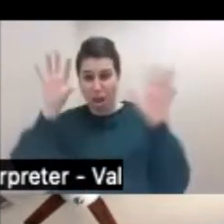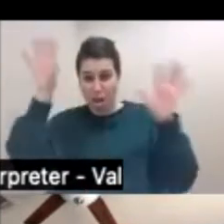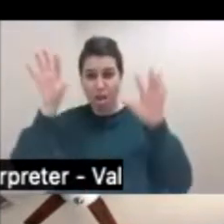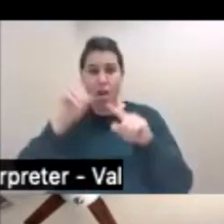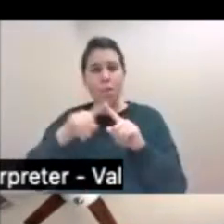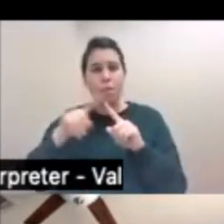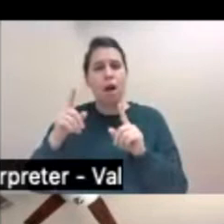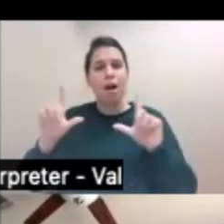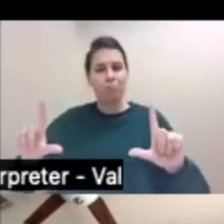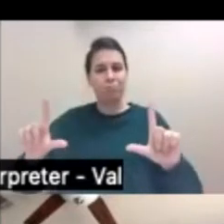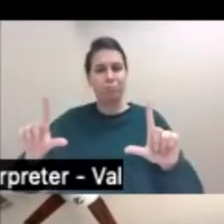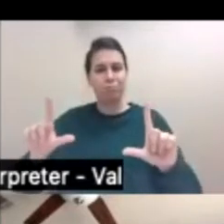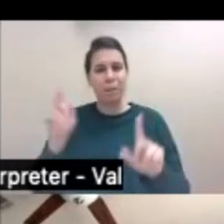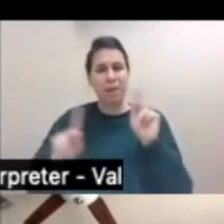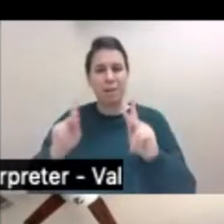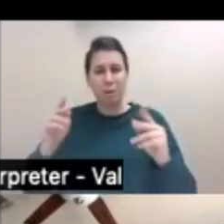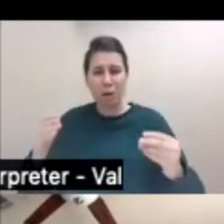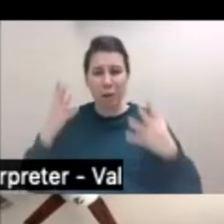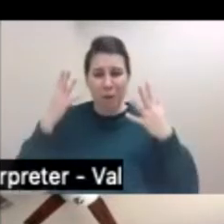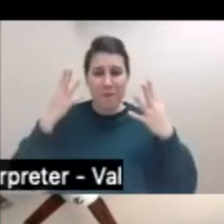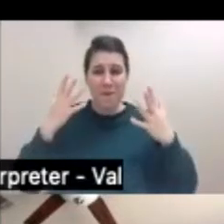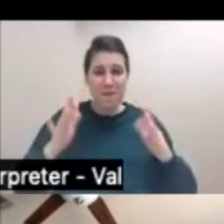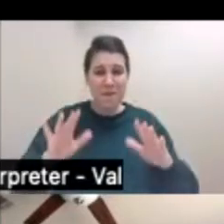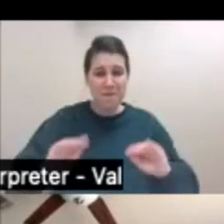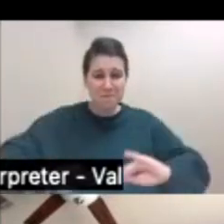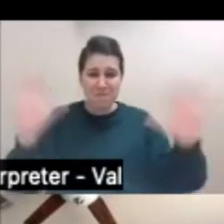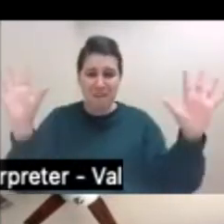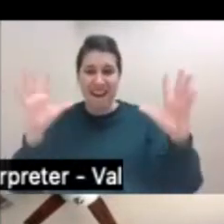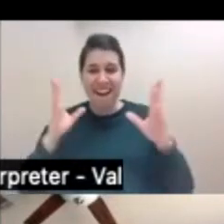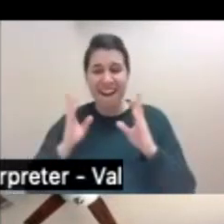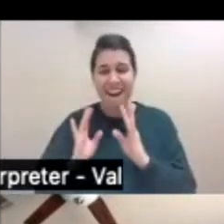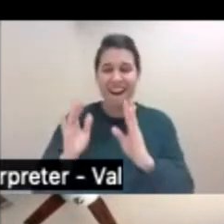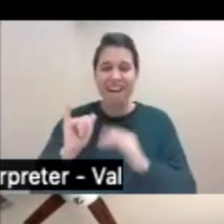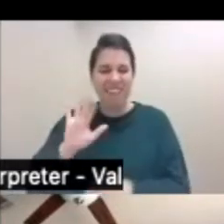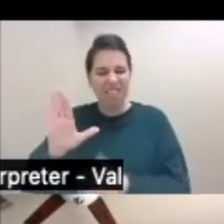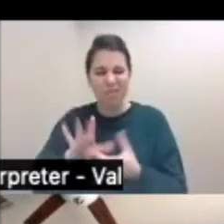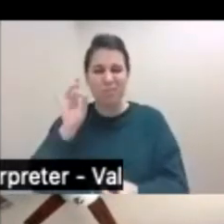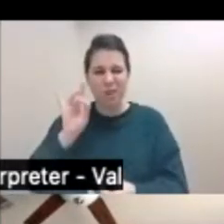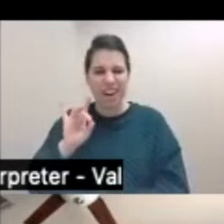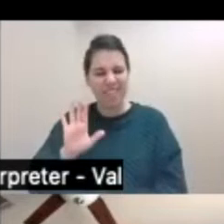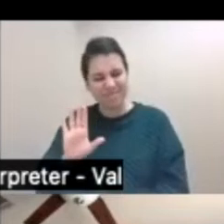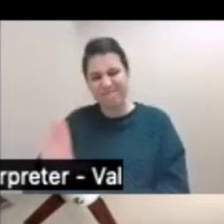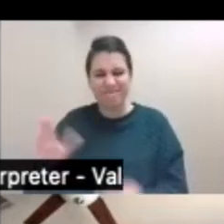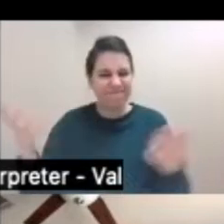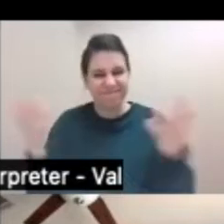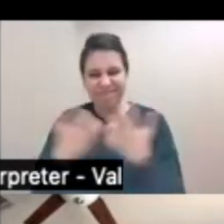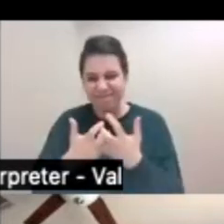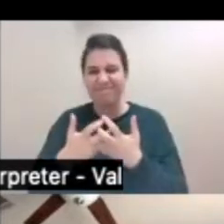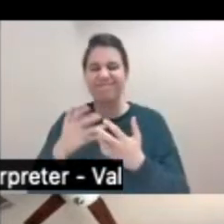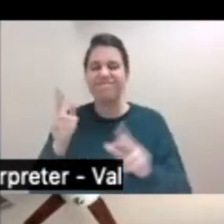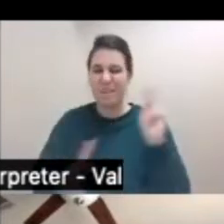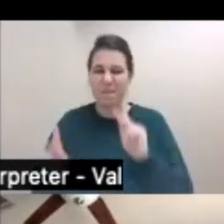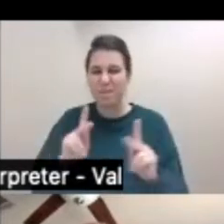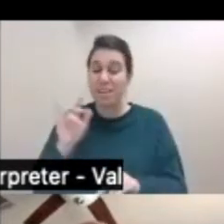is important. Anytime we're facing challenges, including now during COVID, I just have seen the spirit, the